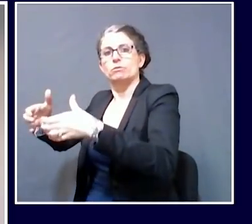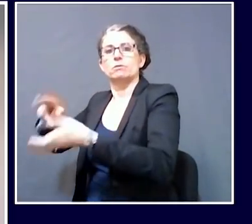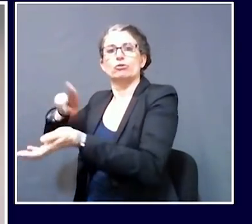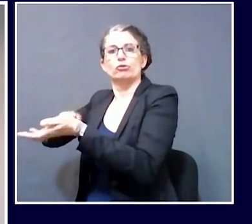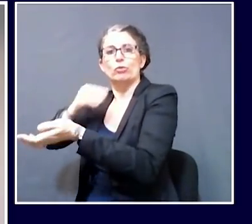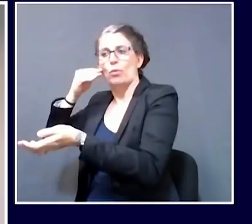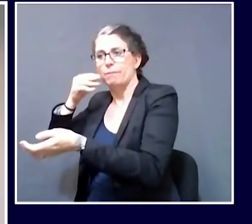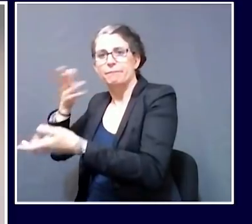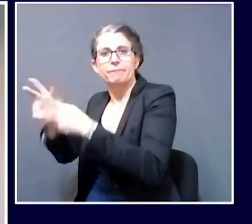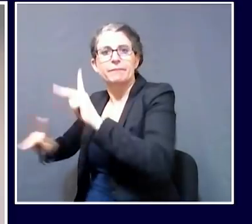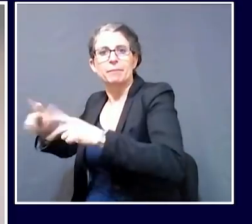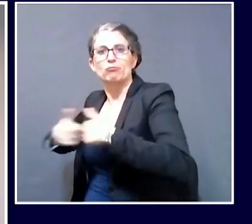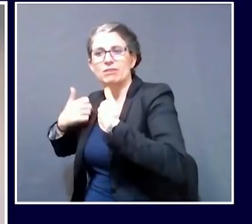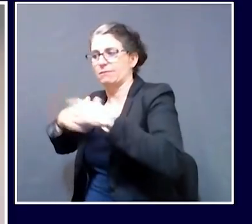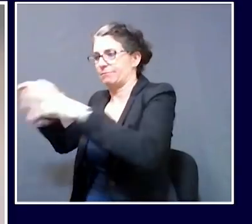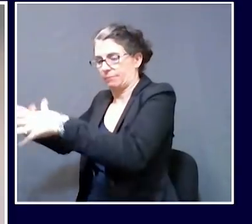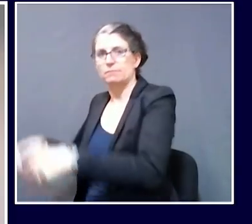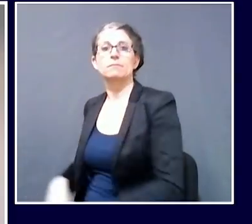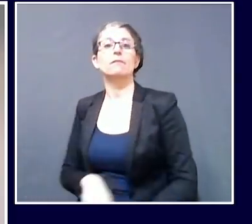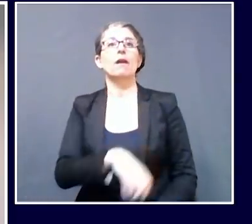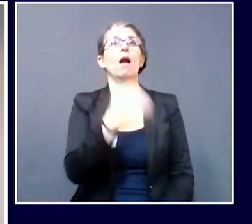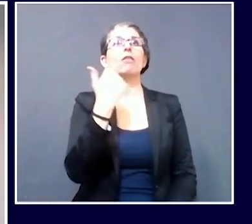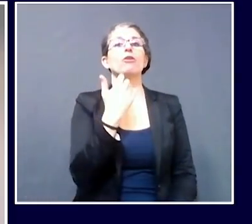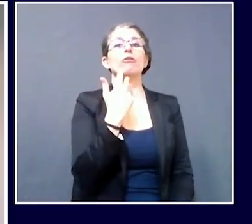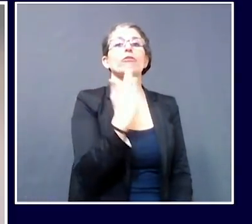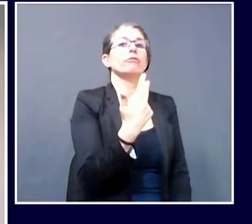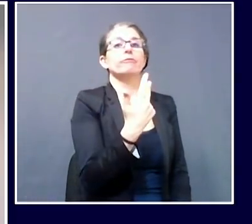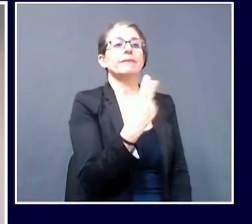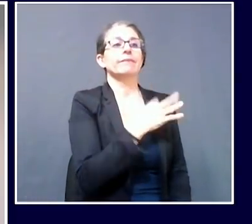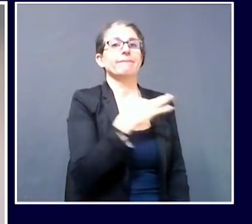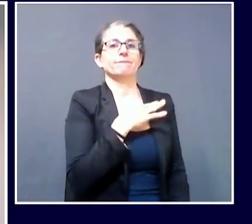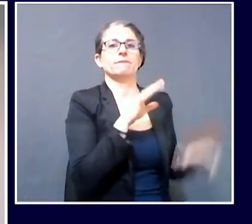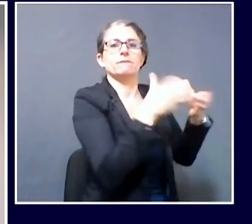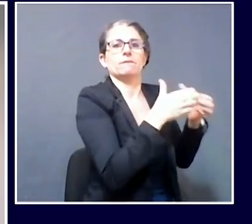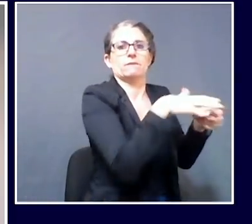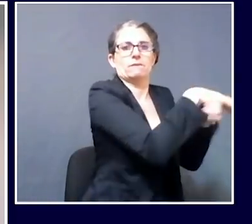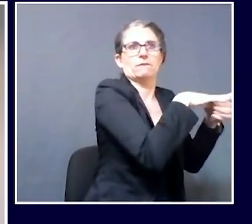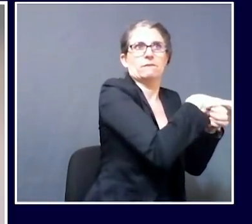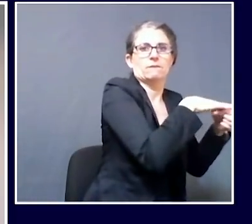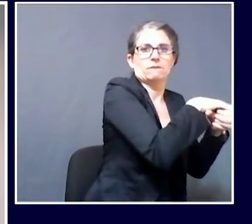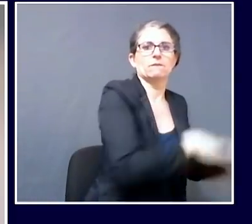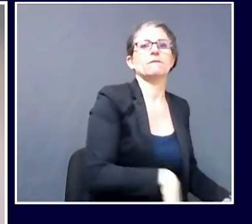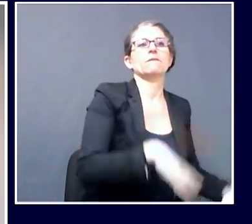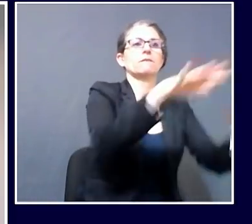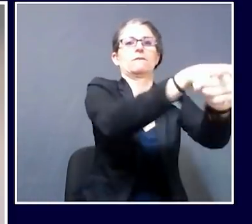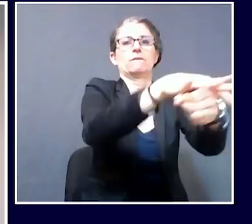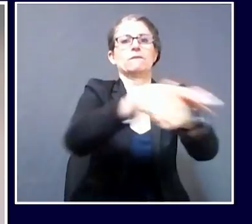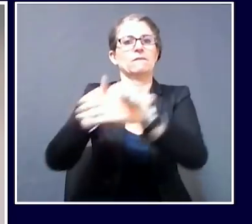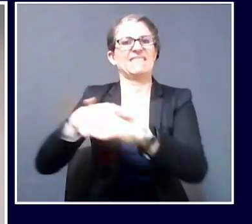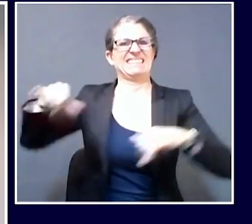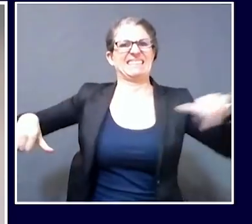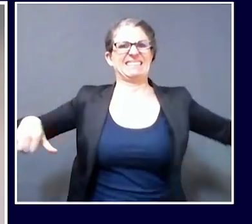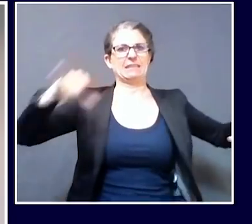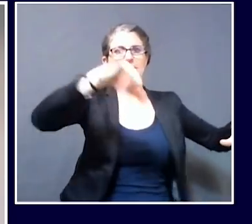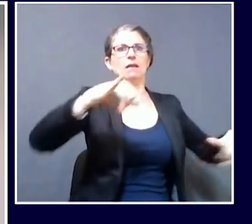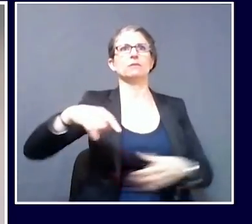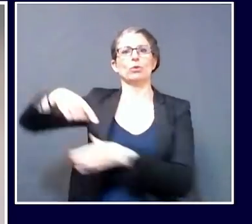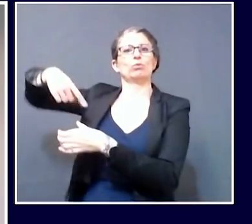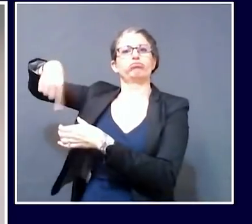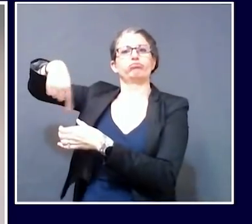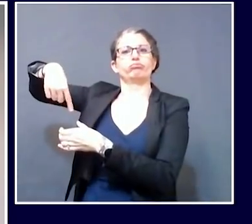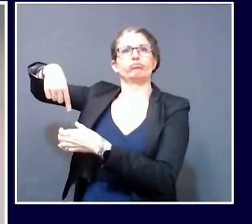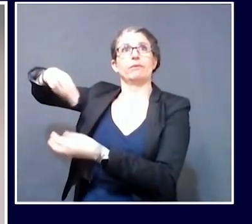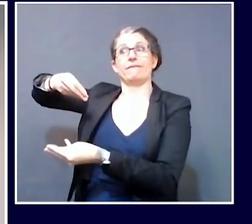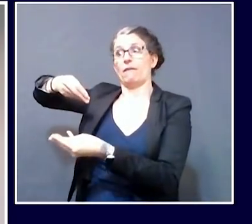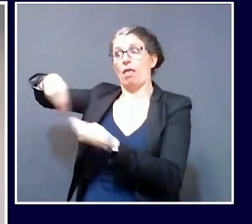if it is introduced by a healthcare worker, the only folks that, the number of folks that they may infect is limited. So